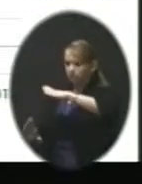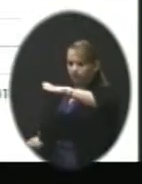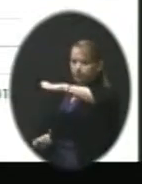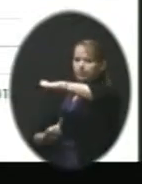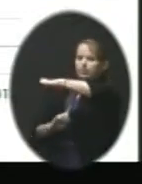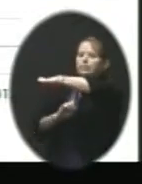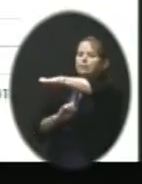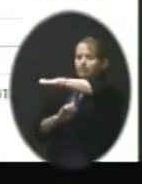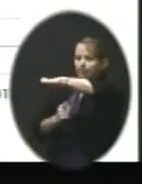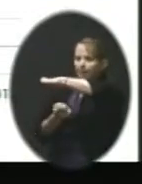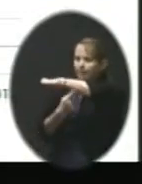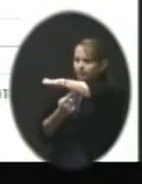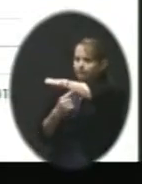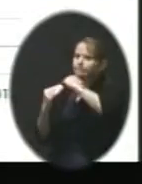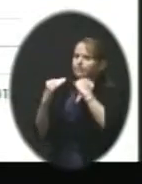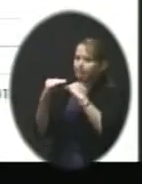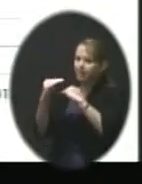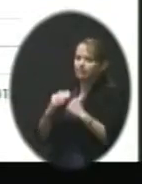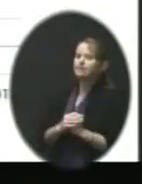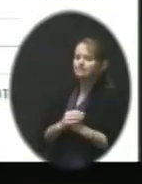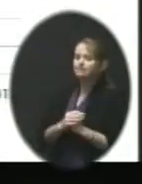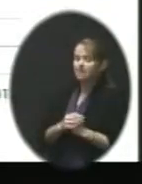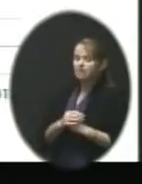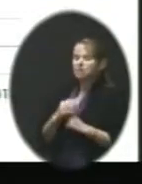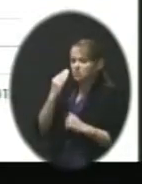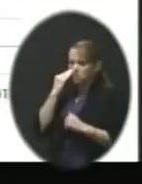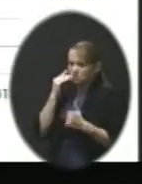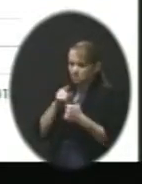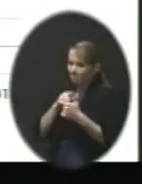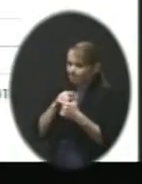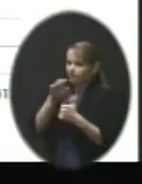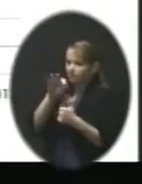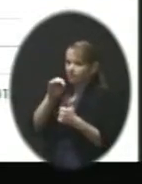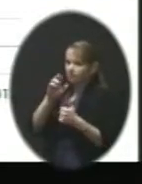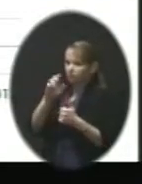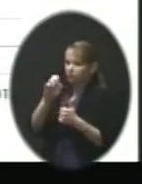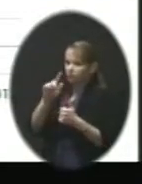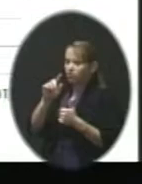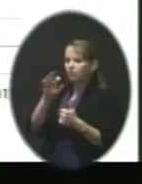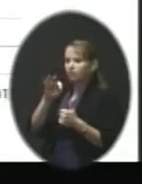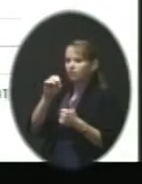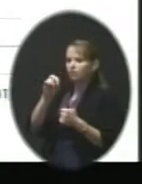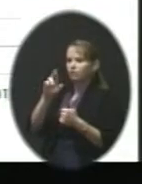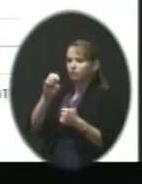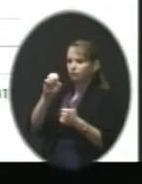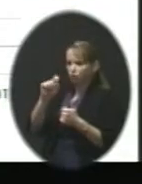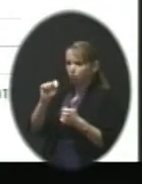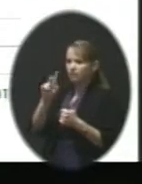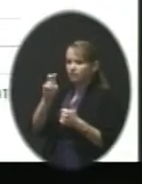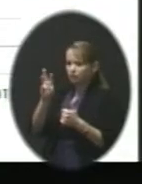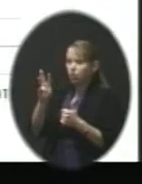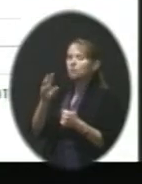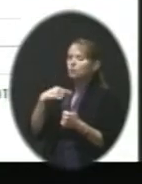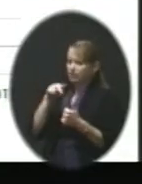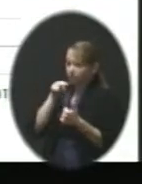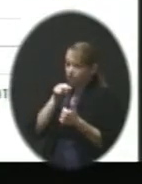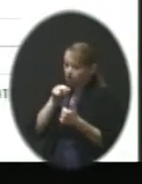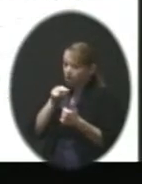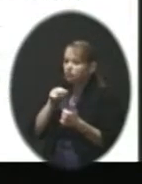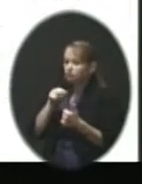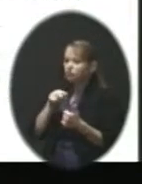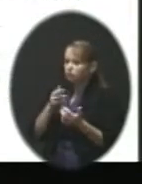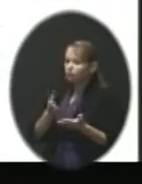this was a school we needed to watch. We need to be able to, through this elementary, offer some enrollment relief.